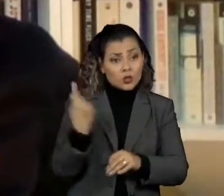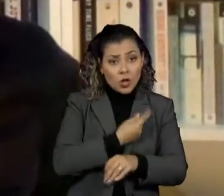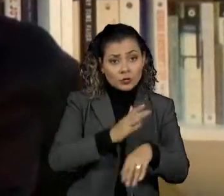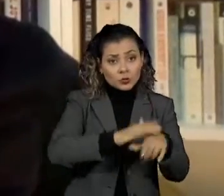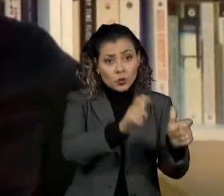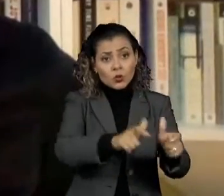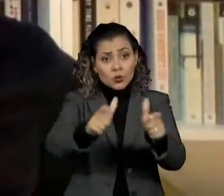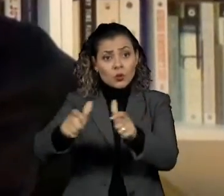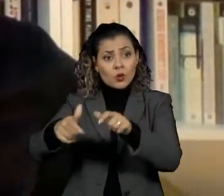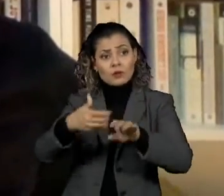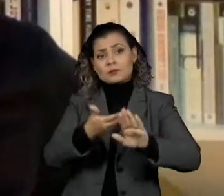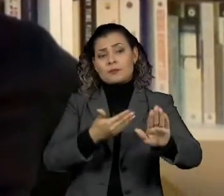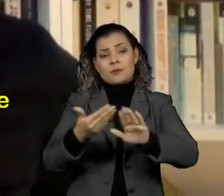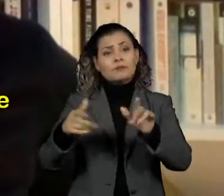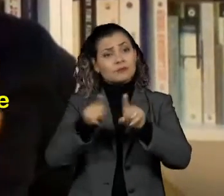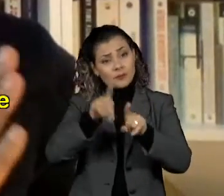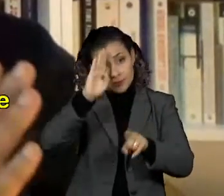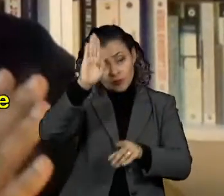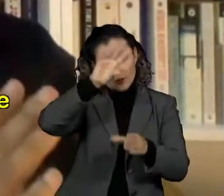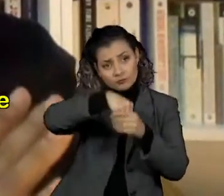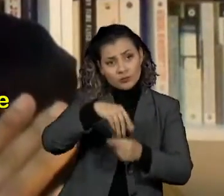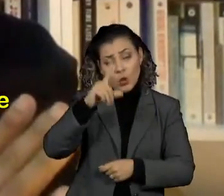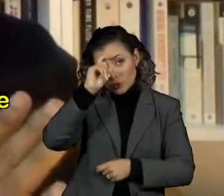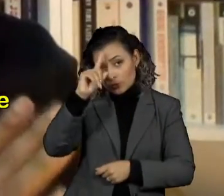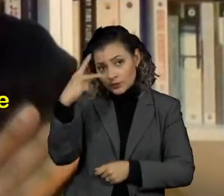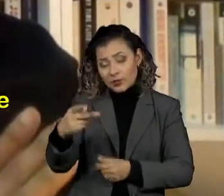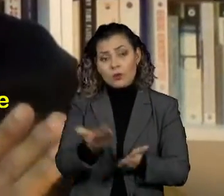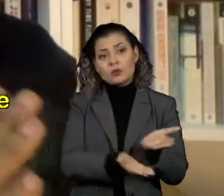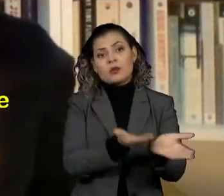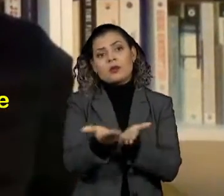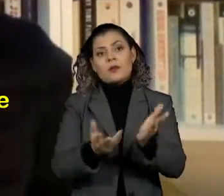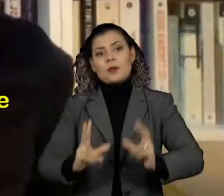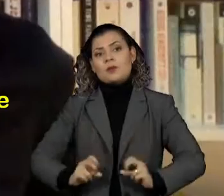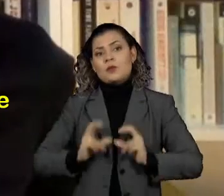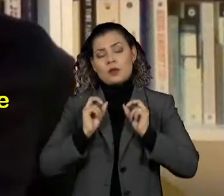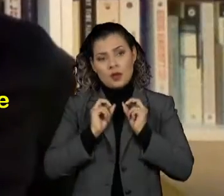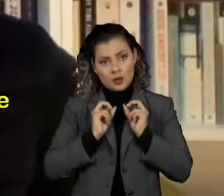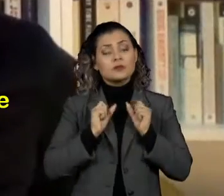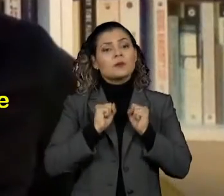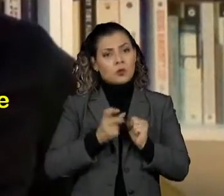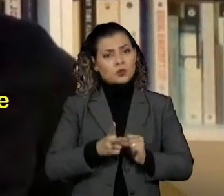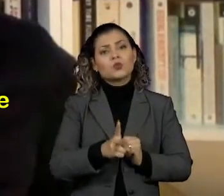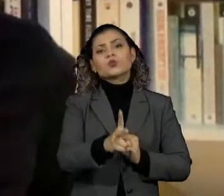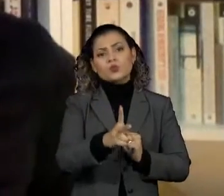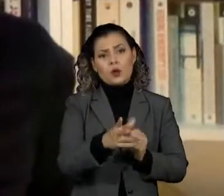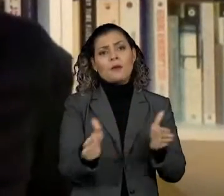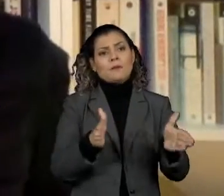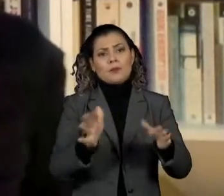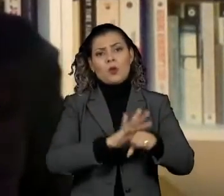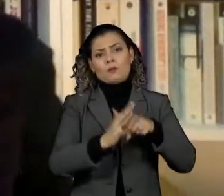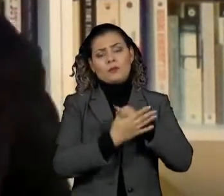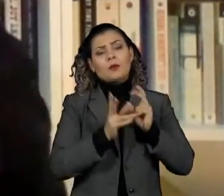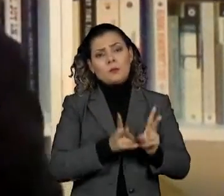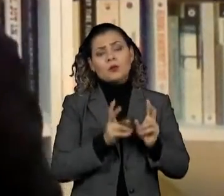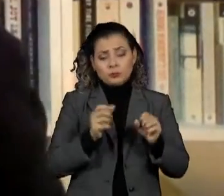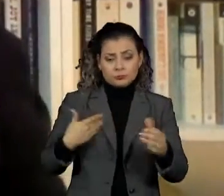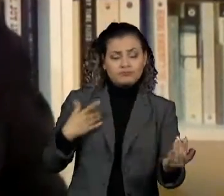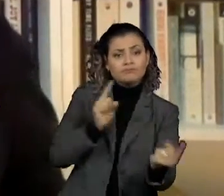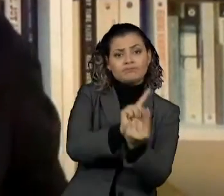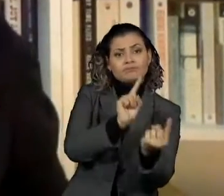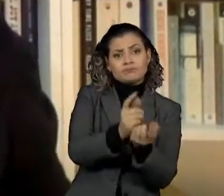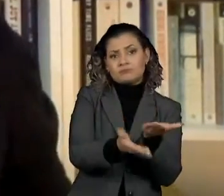within the hospital where cancer treatment can continue during the middle of the pandemic. It's not easy.